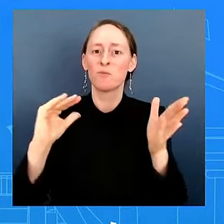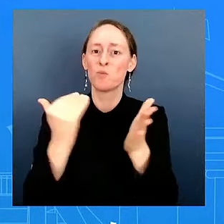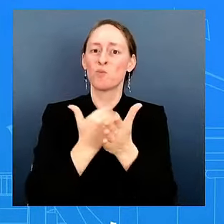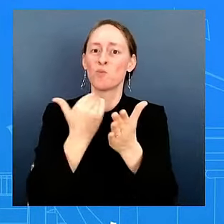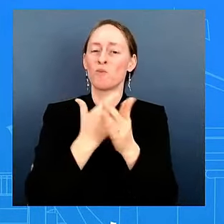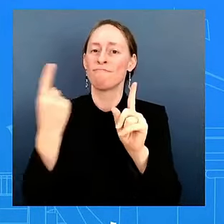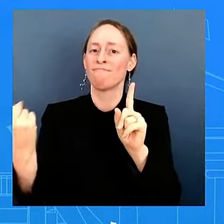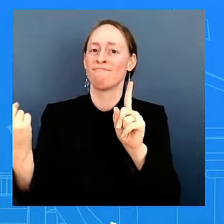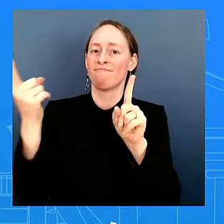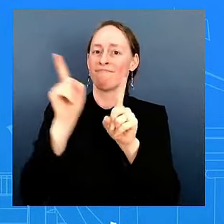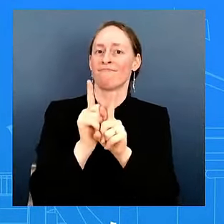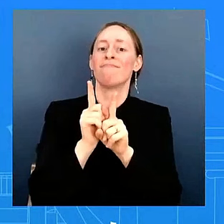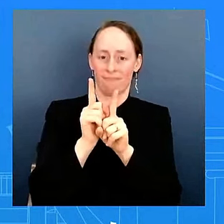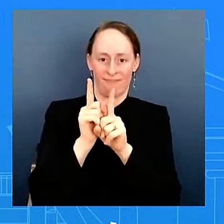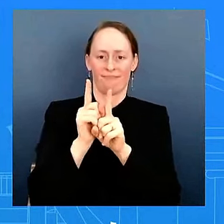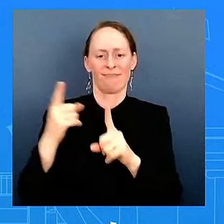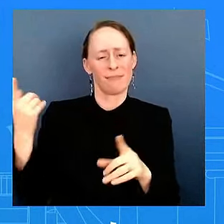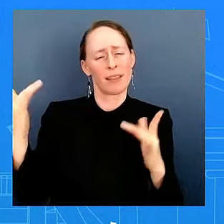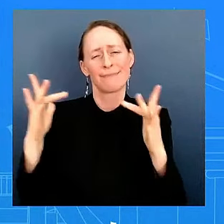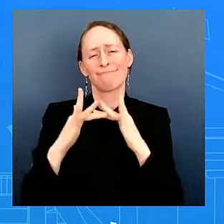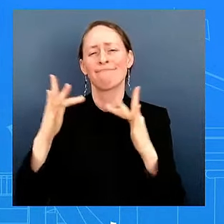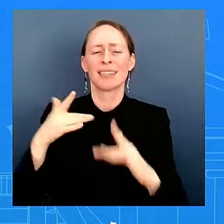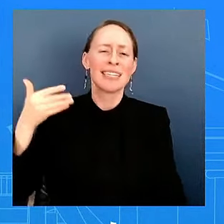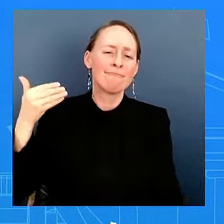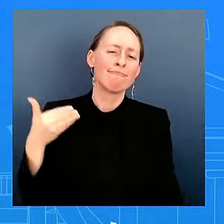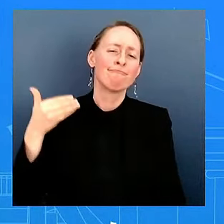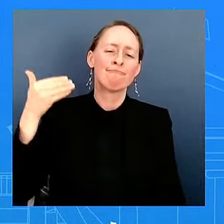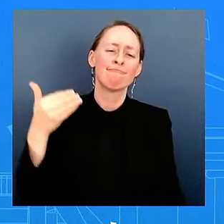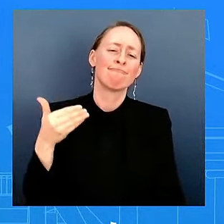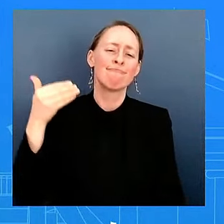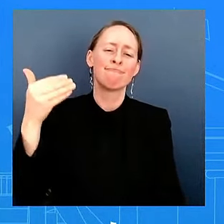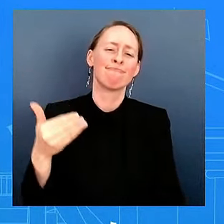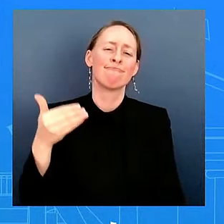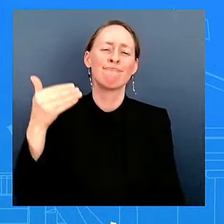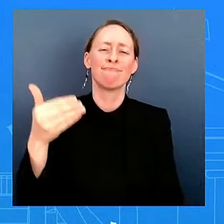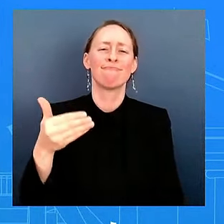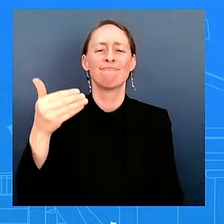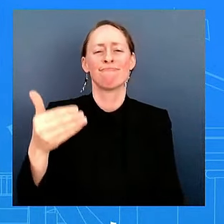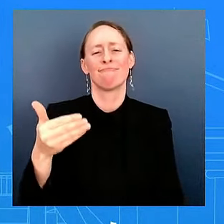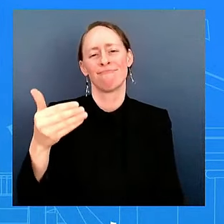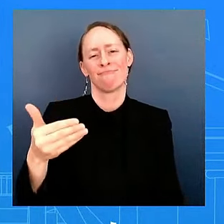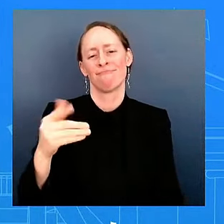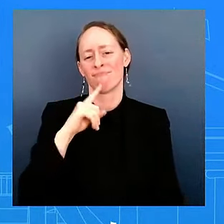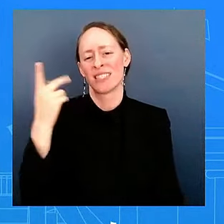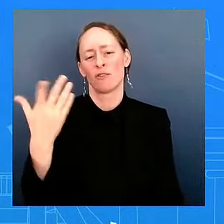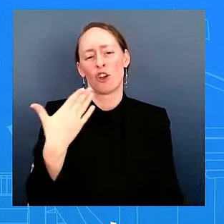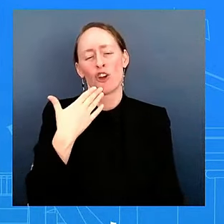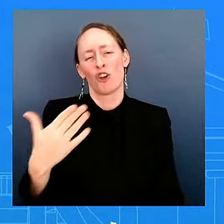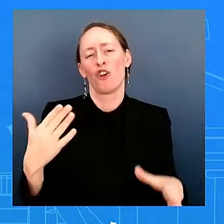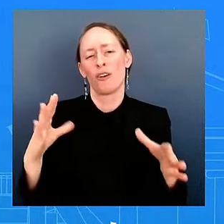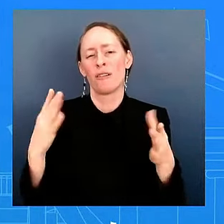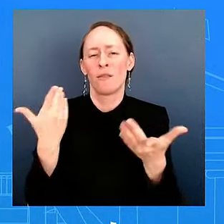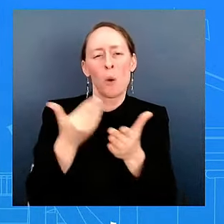They are partners in this, as you know, and have a close relationship. I just don't have anything to read out outside of that.